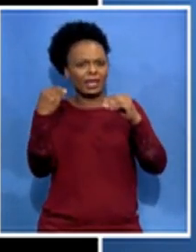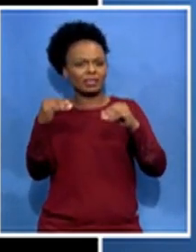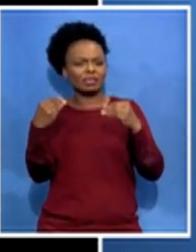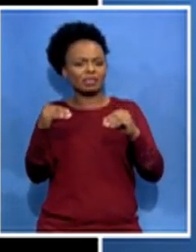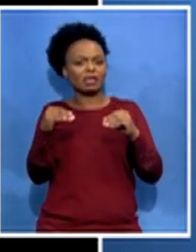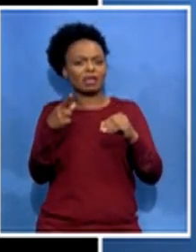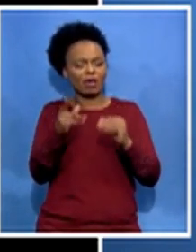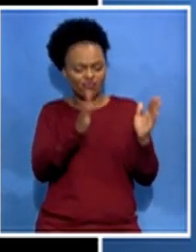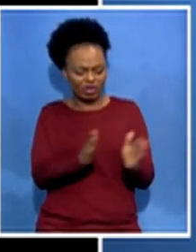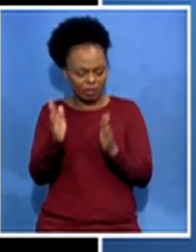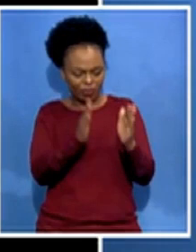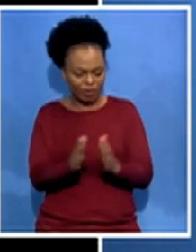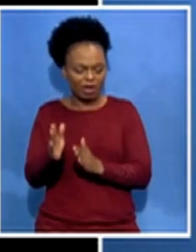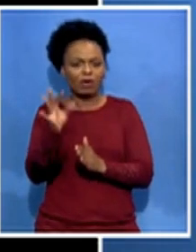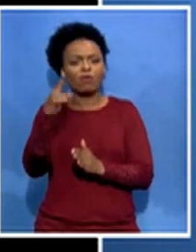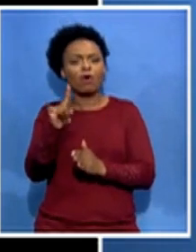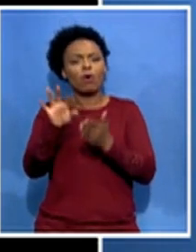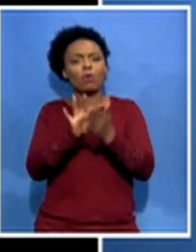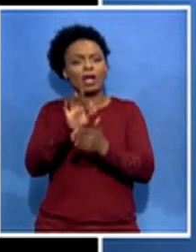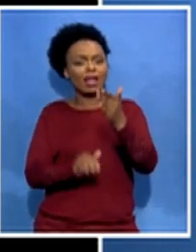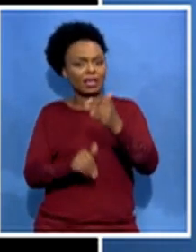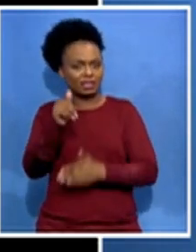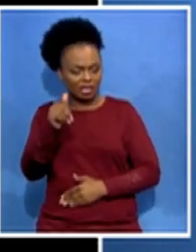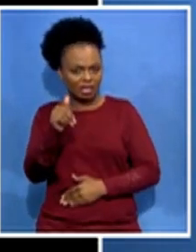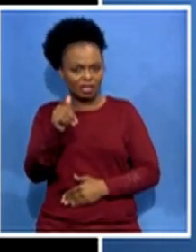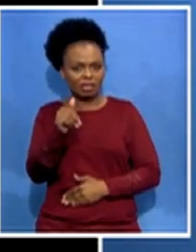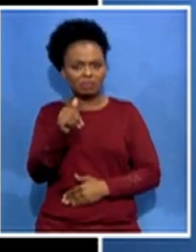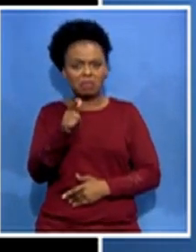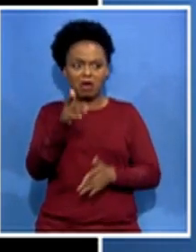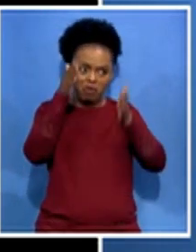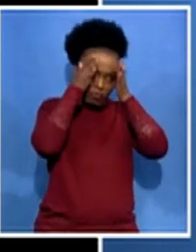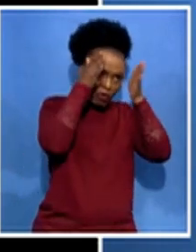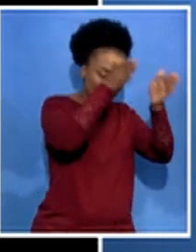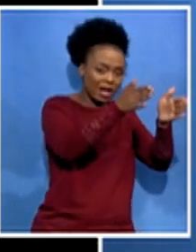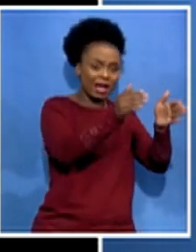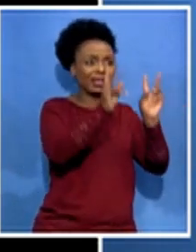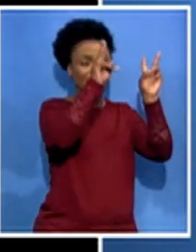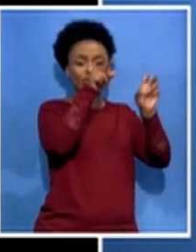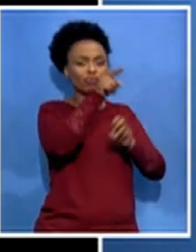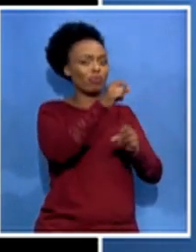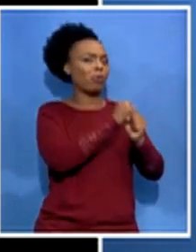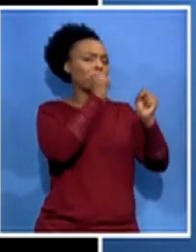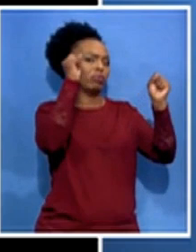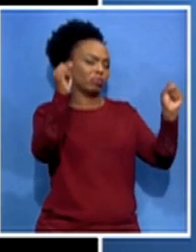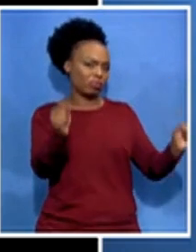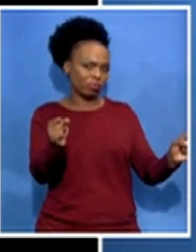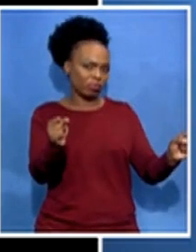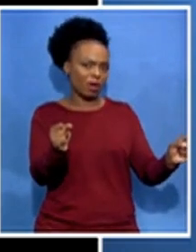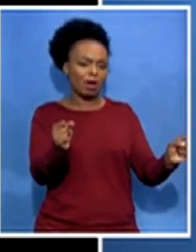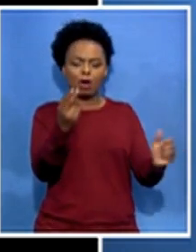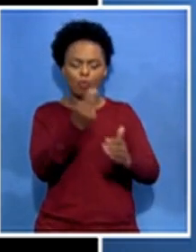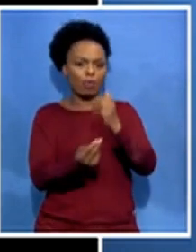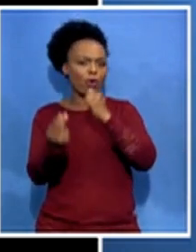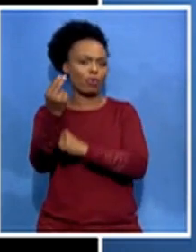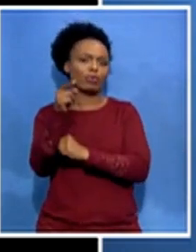no attention was kind of paid into this matter by both the then government which was